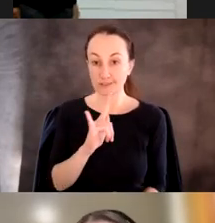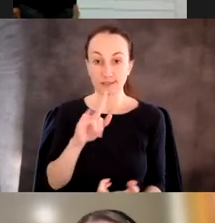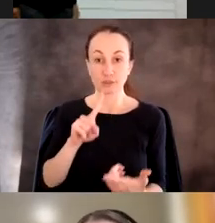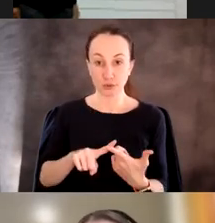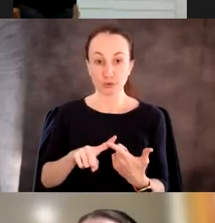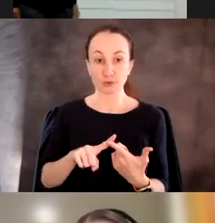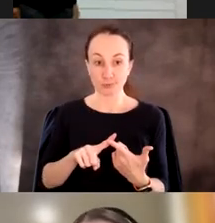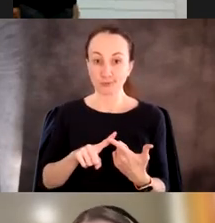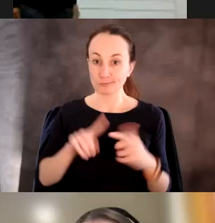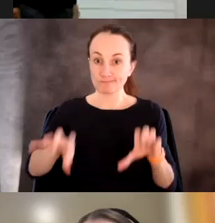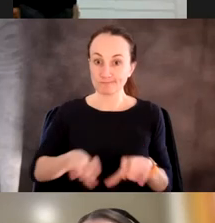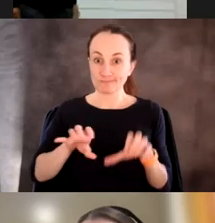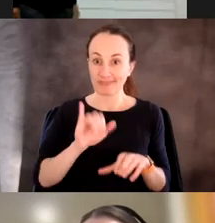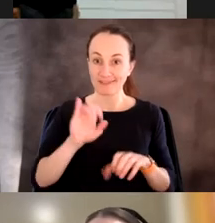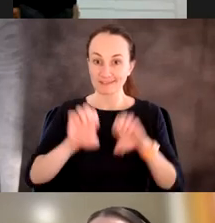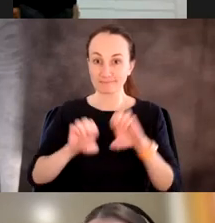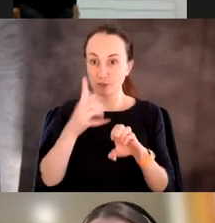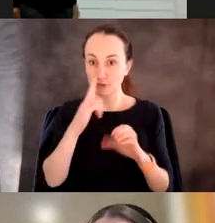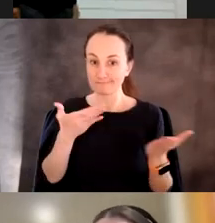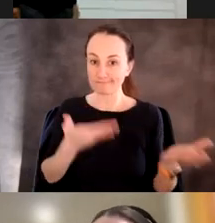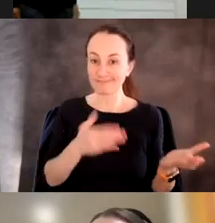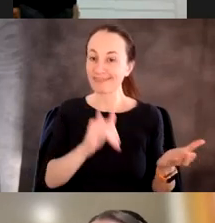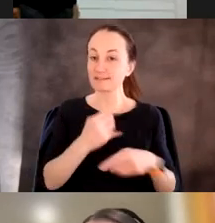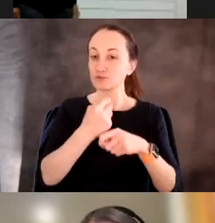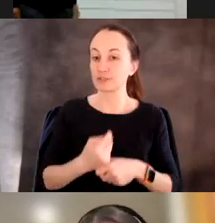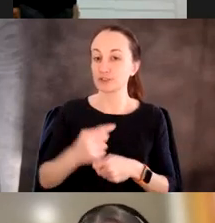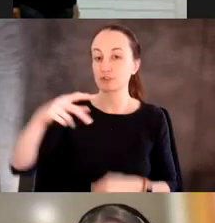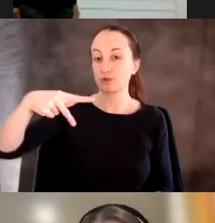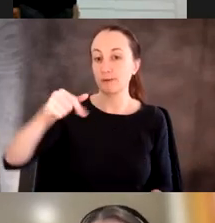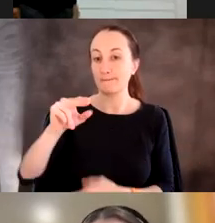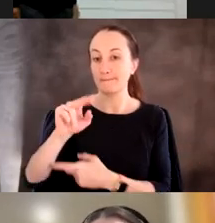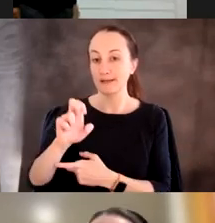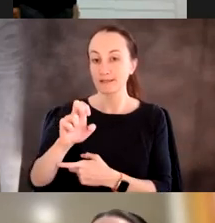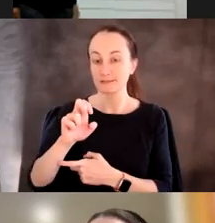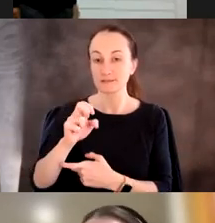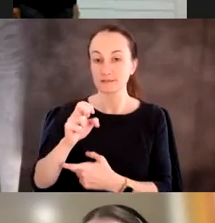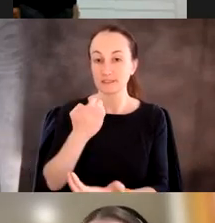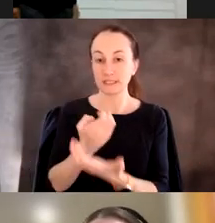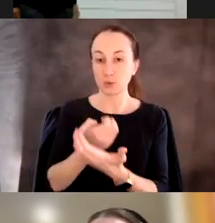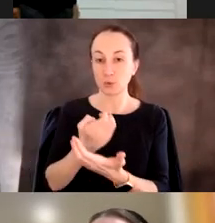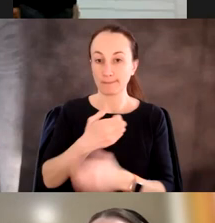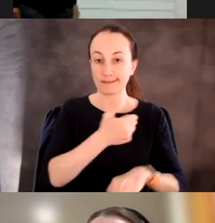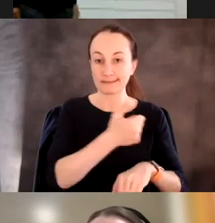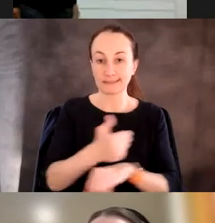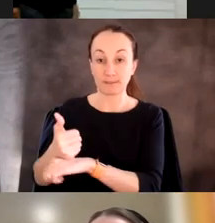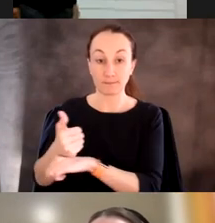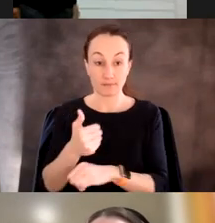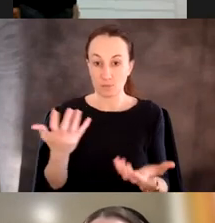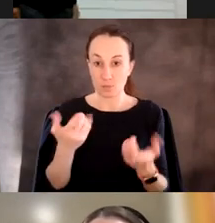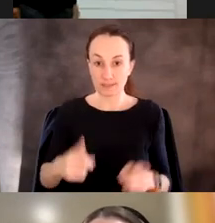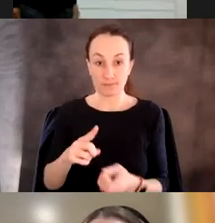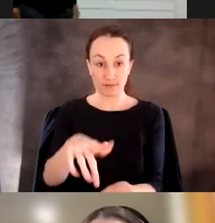one of these experiments is something like this. So this is a traditional paste equipment setup. What's going on here is in the middle,